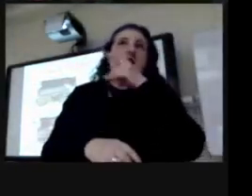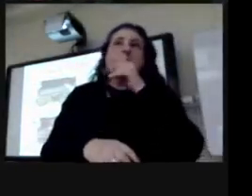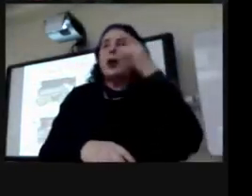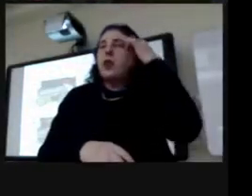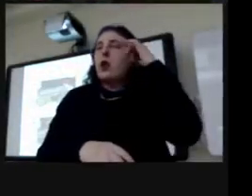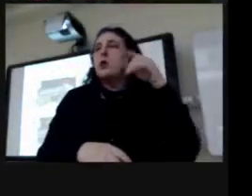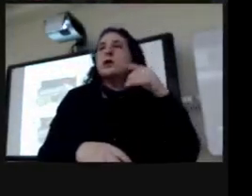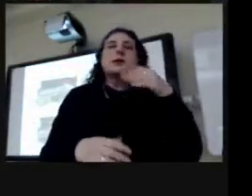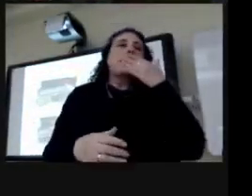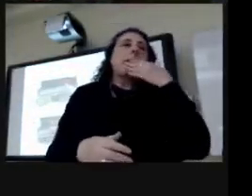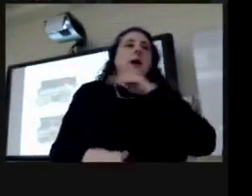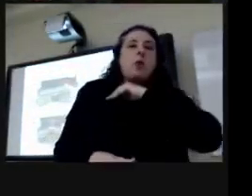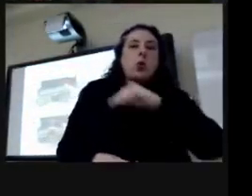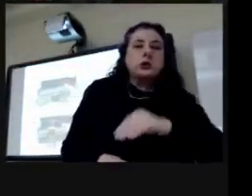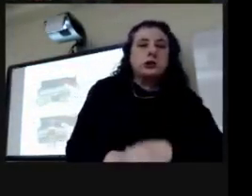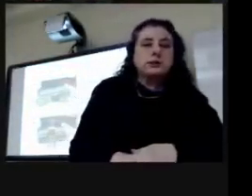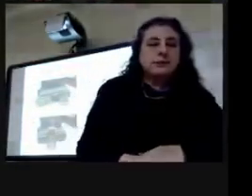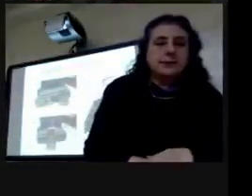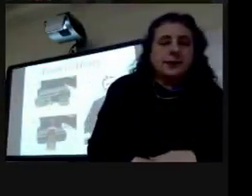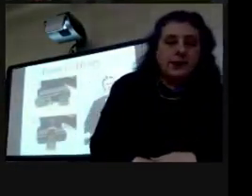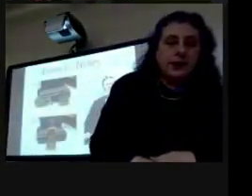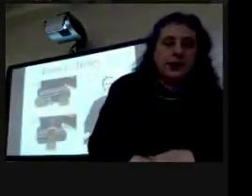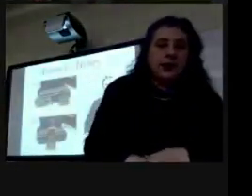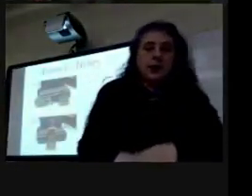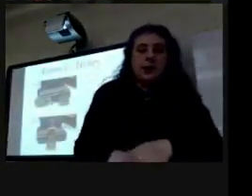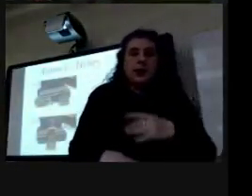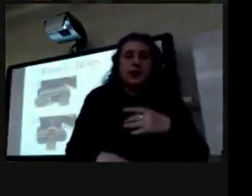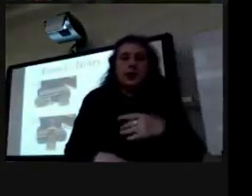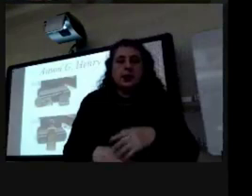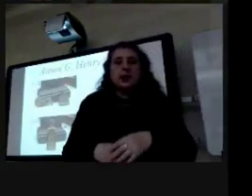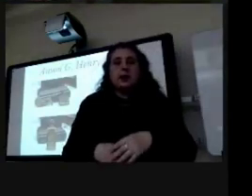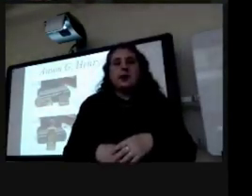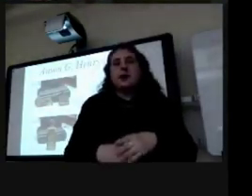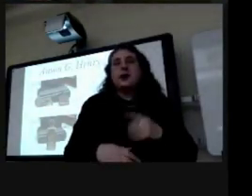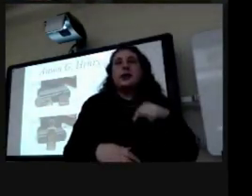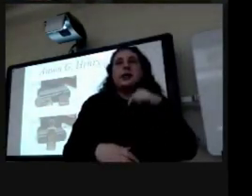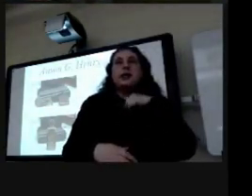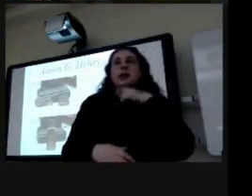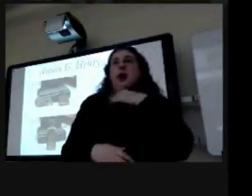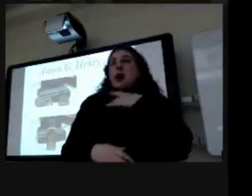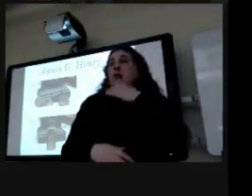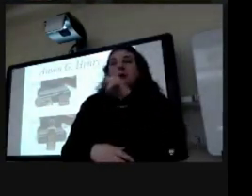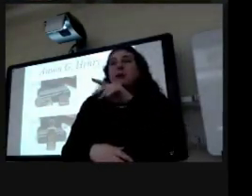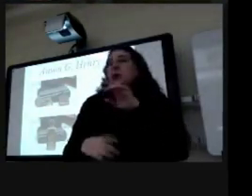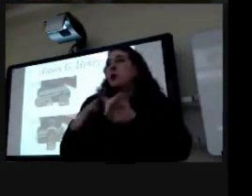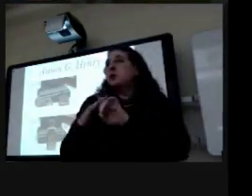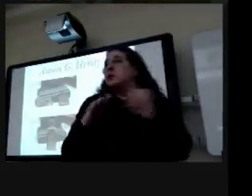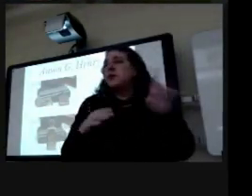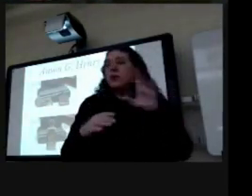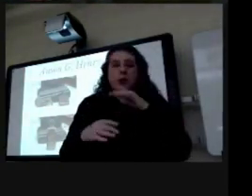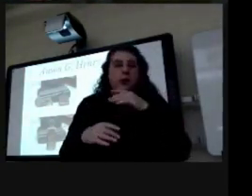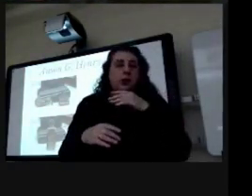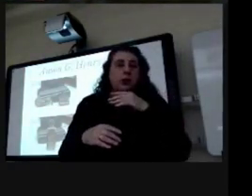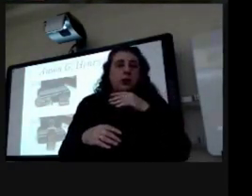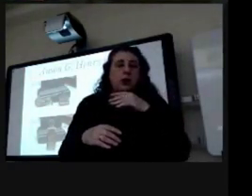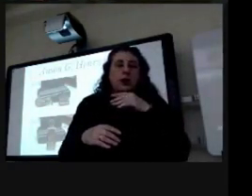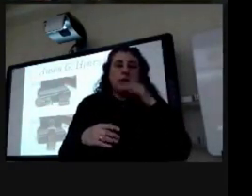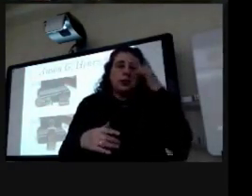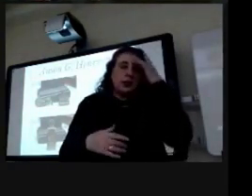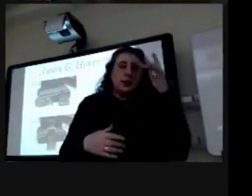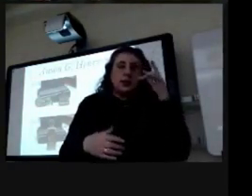and he particularly liked those who disliked those who fled from disease he was calling them destitute with moral courage